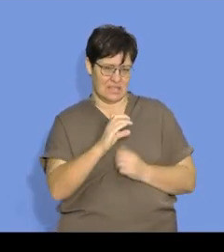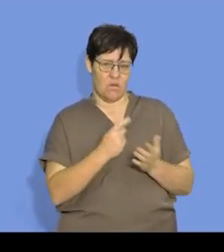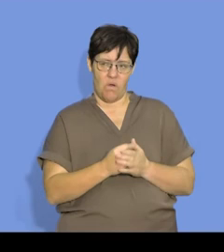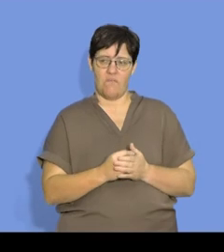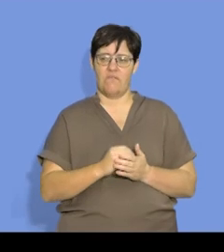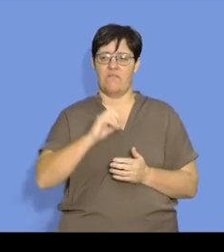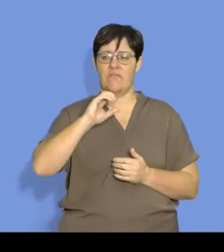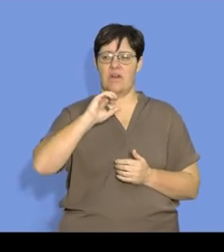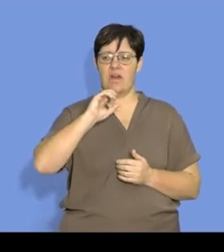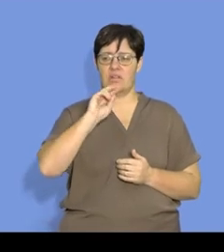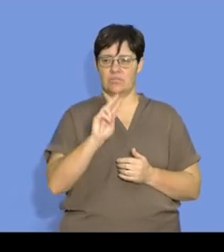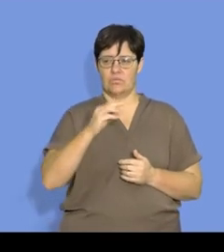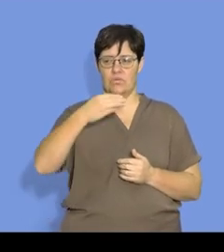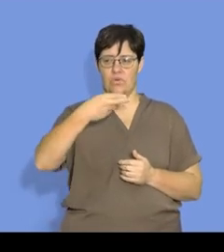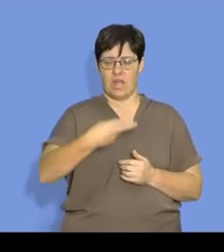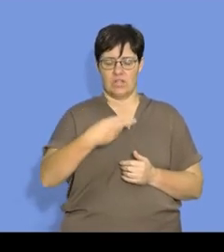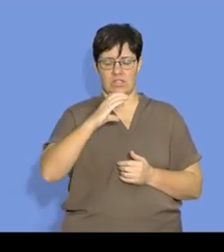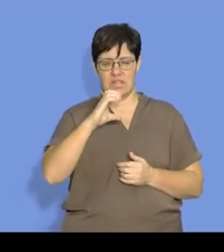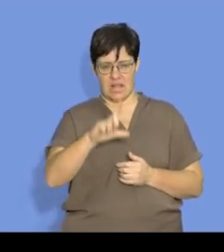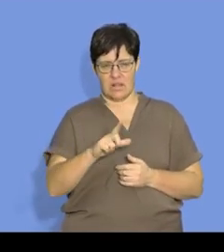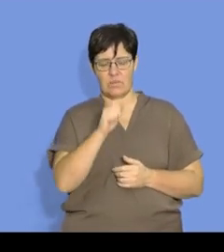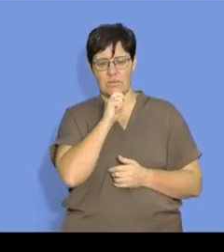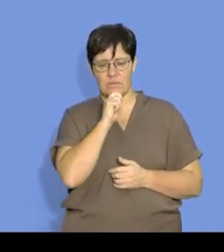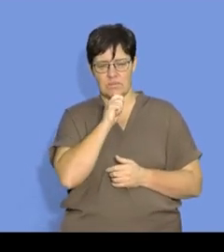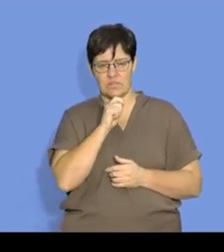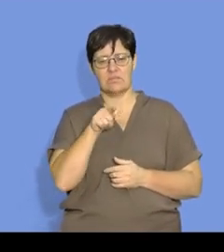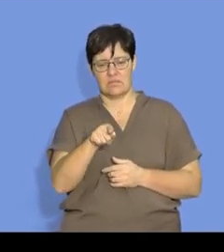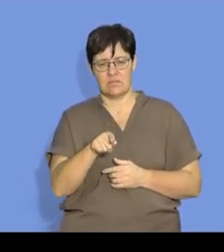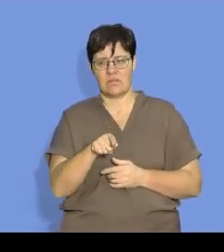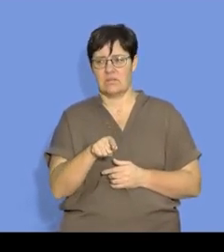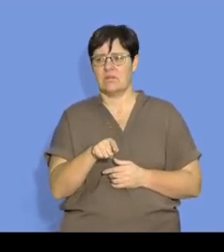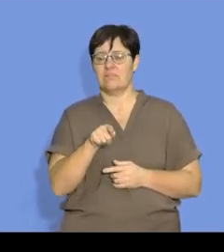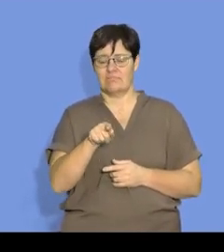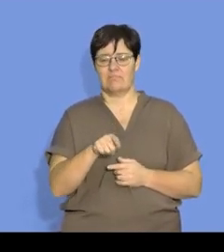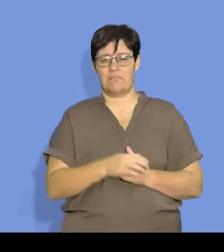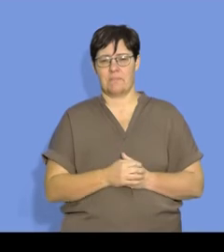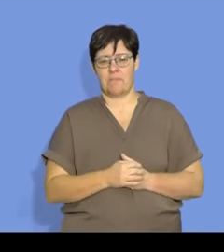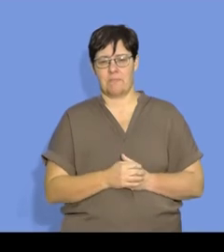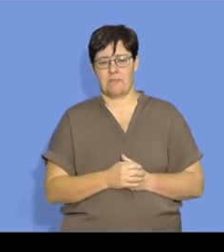hydrochloric acid when we use it with a sodium theosulfate.